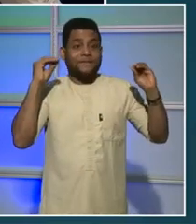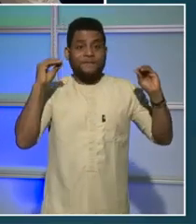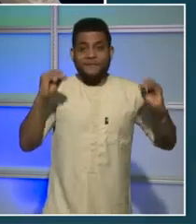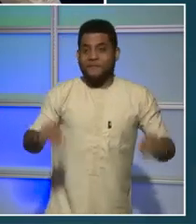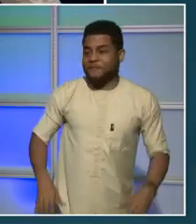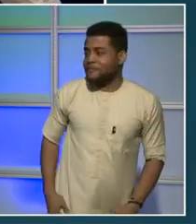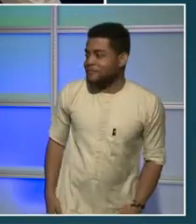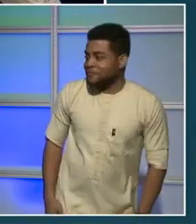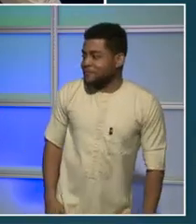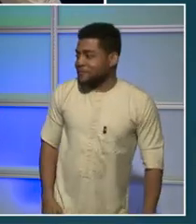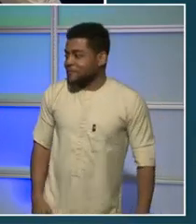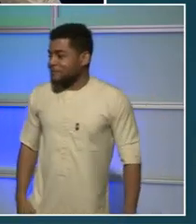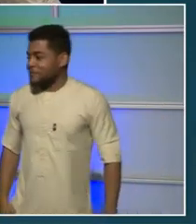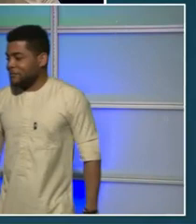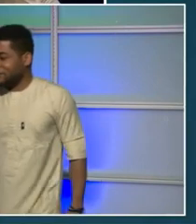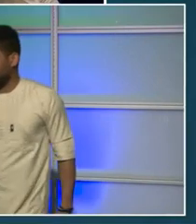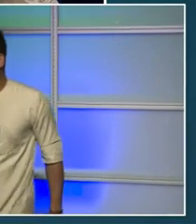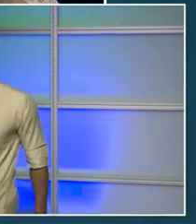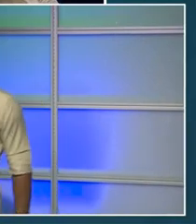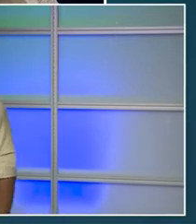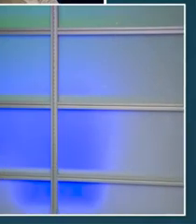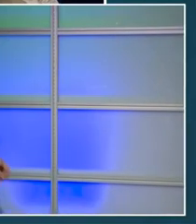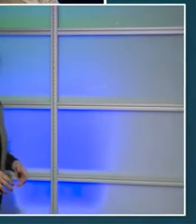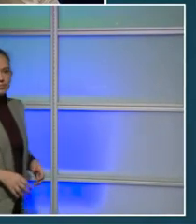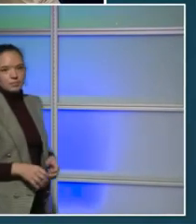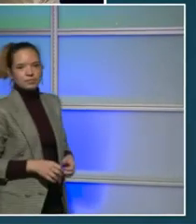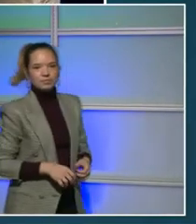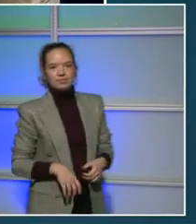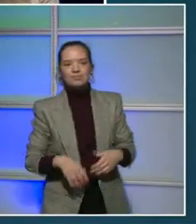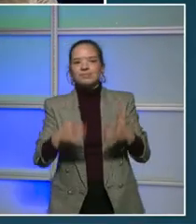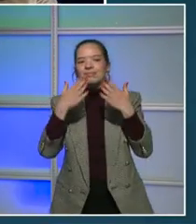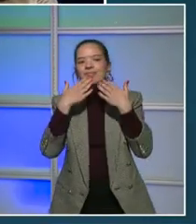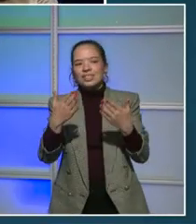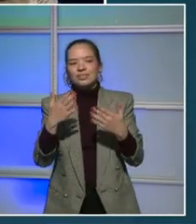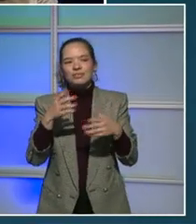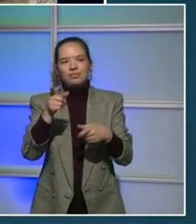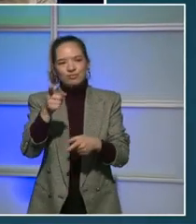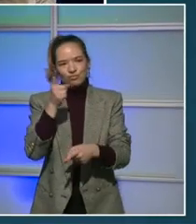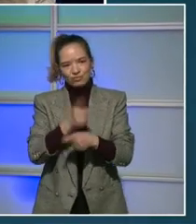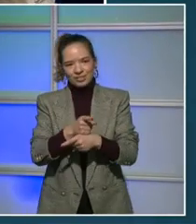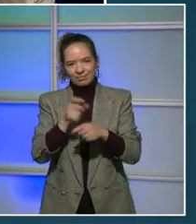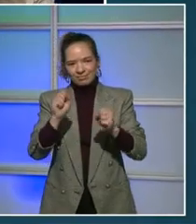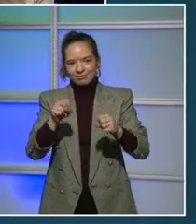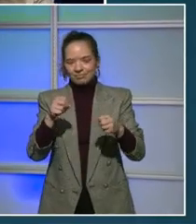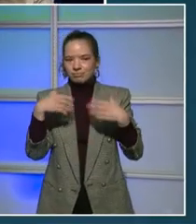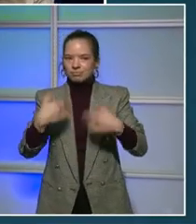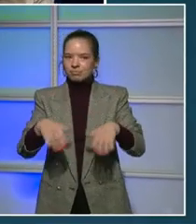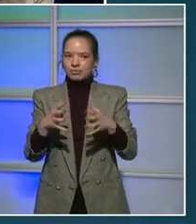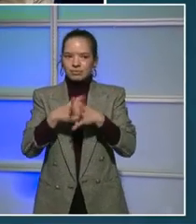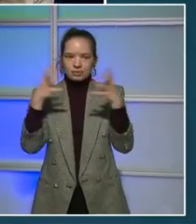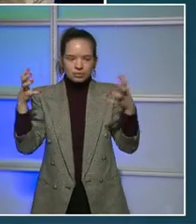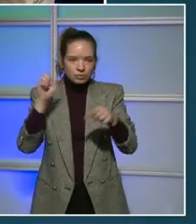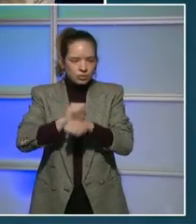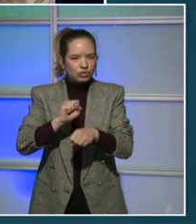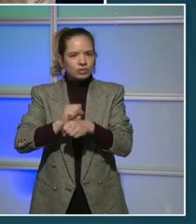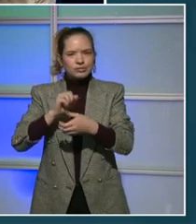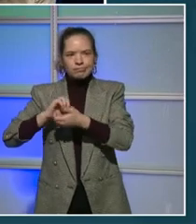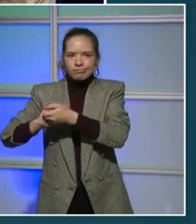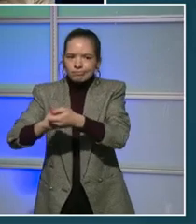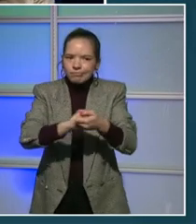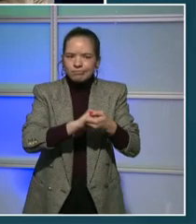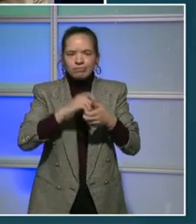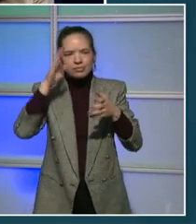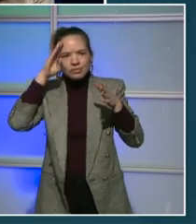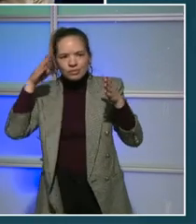Thank you, Mayor. We have done a tremendous amount of work together under your leadership in the area of workforce during recovery.